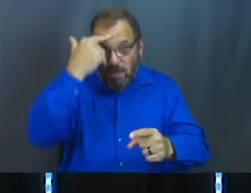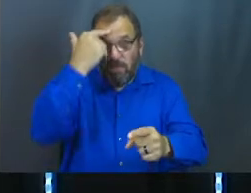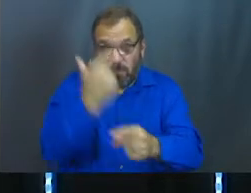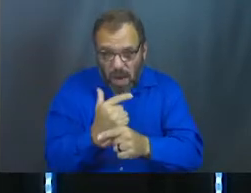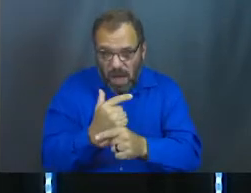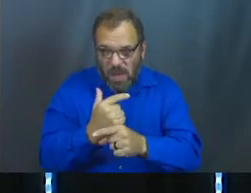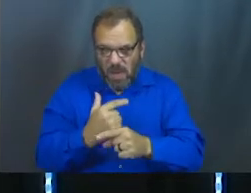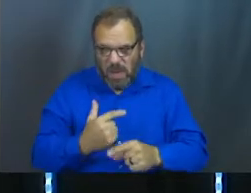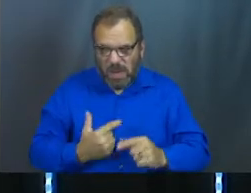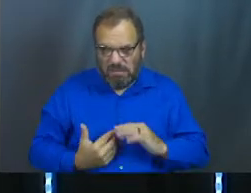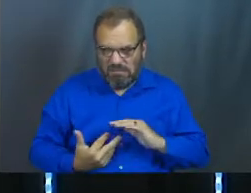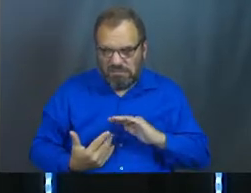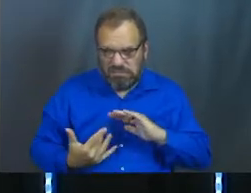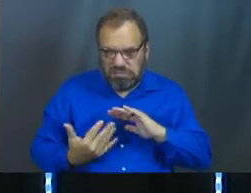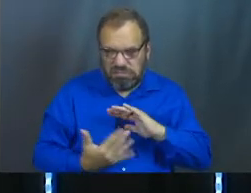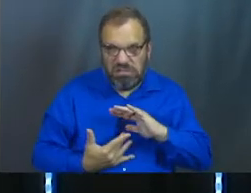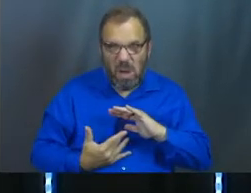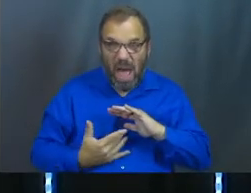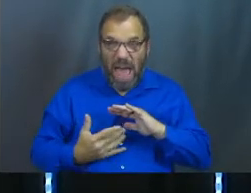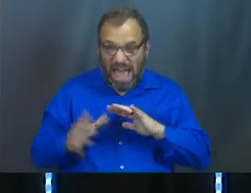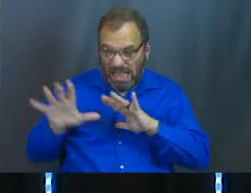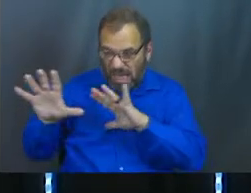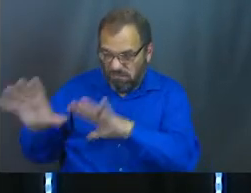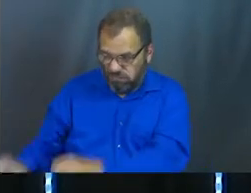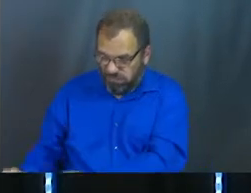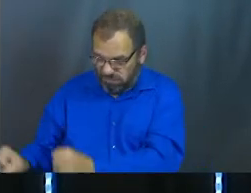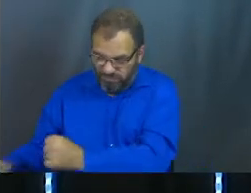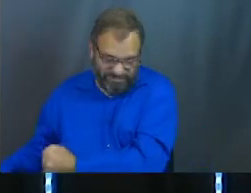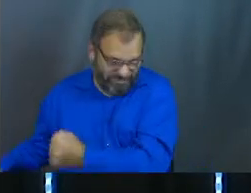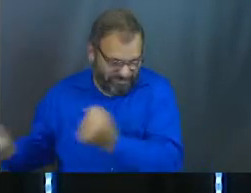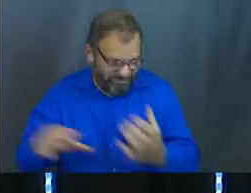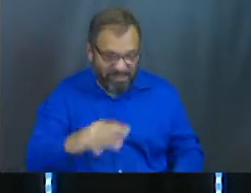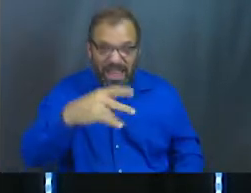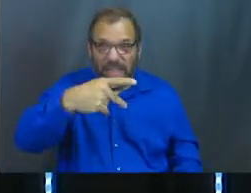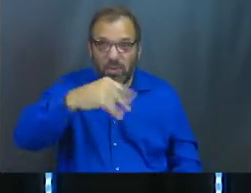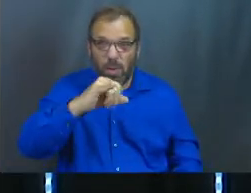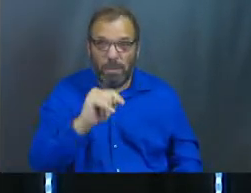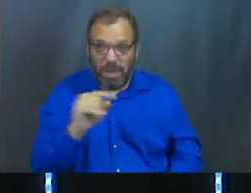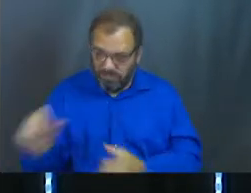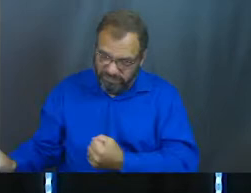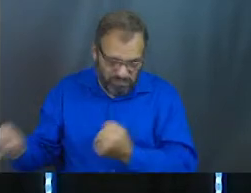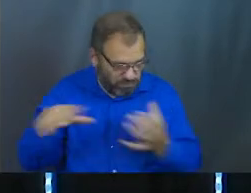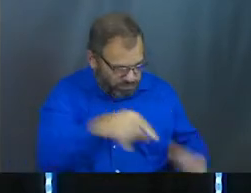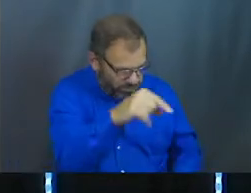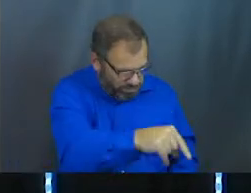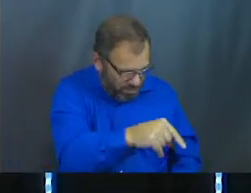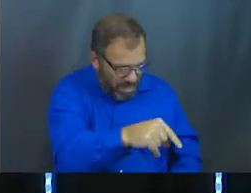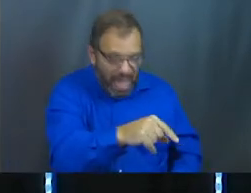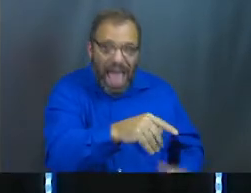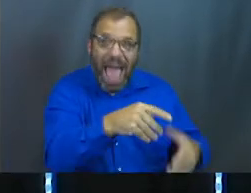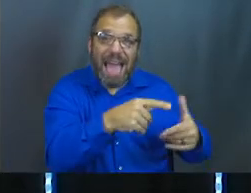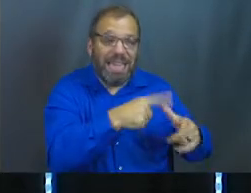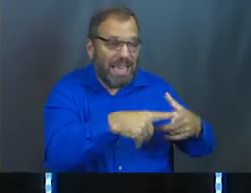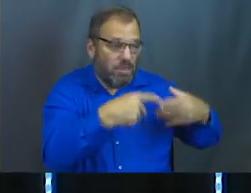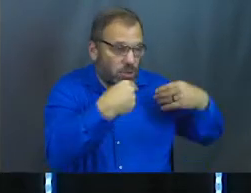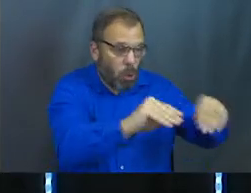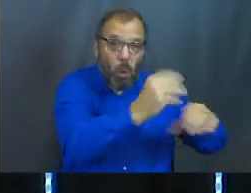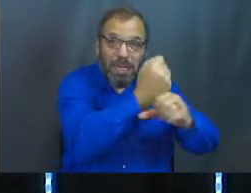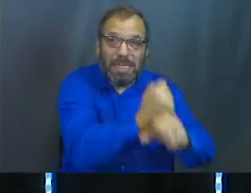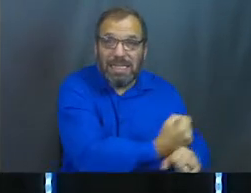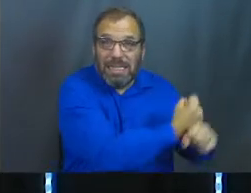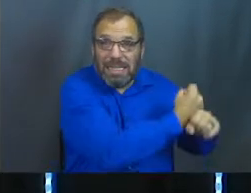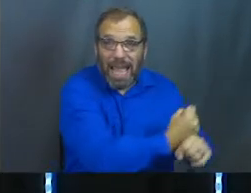brothers get a little bit mad at him, and they throw him into a pit, and then he gets sold into slavery,